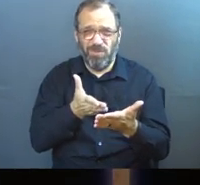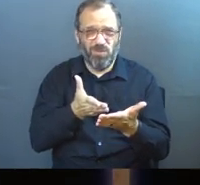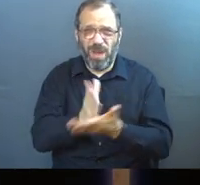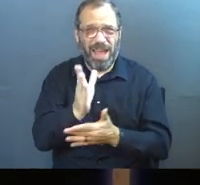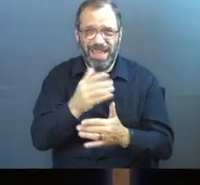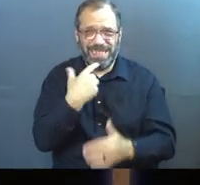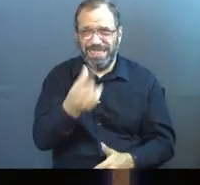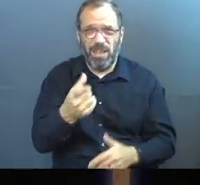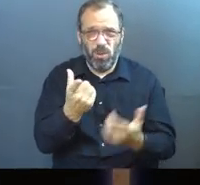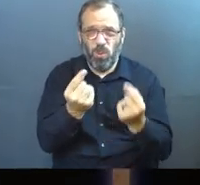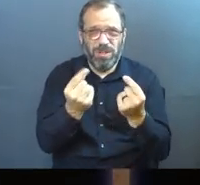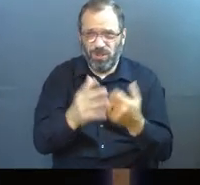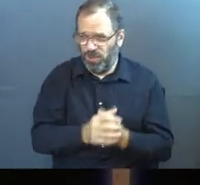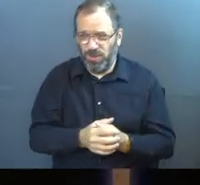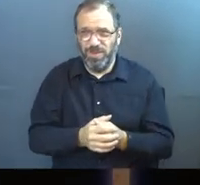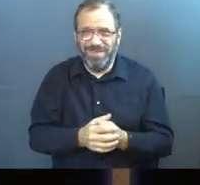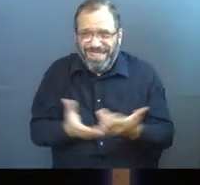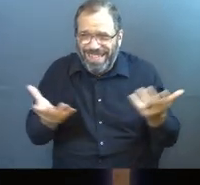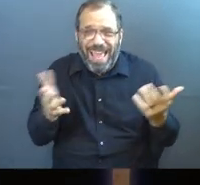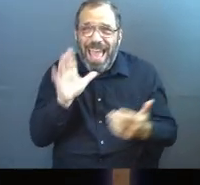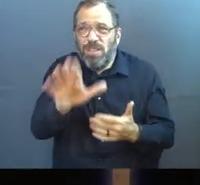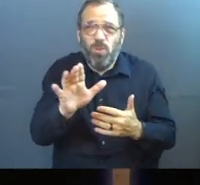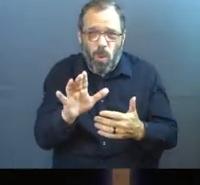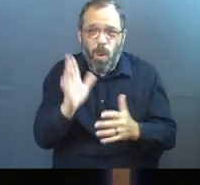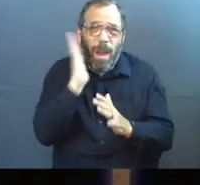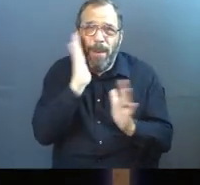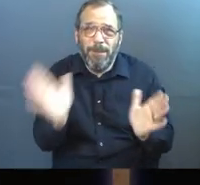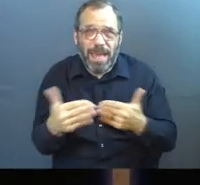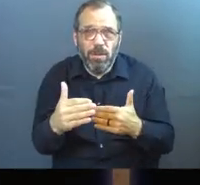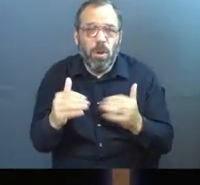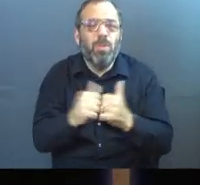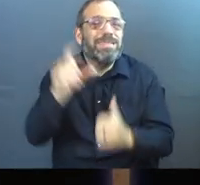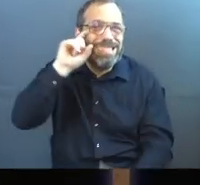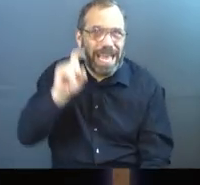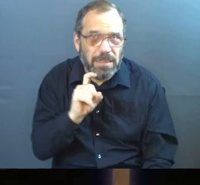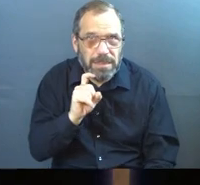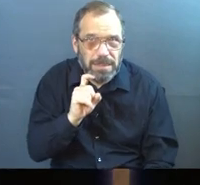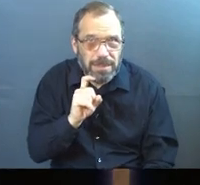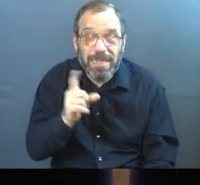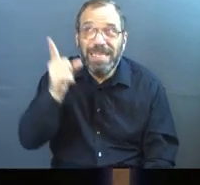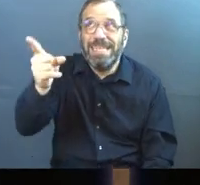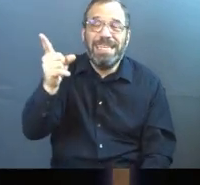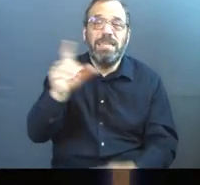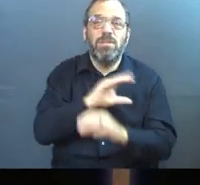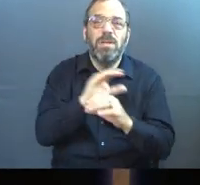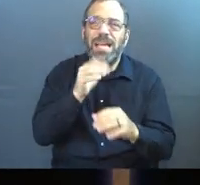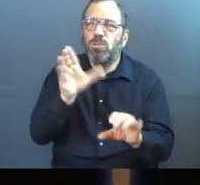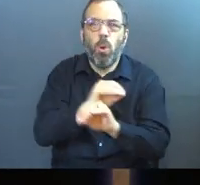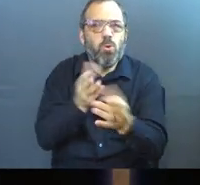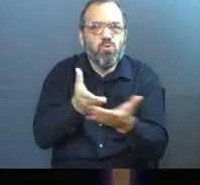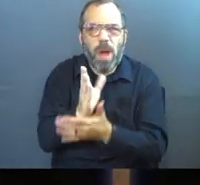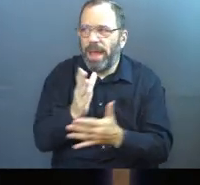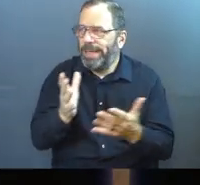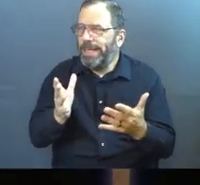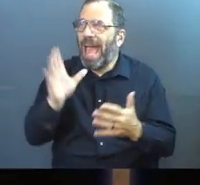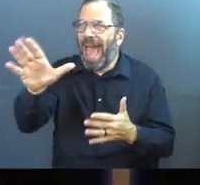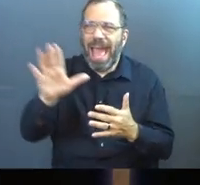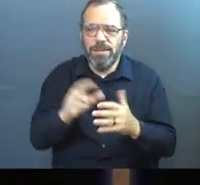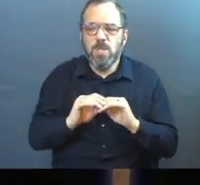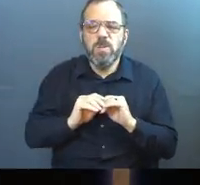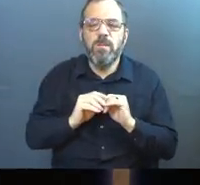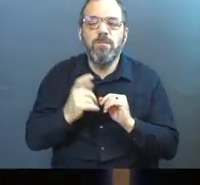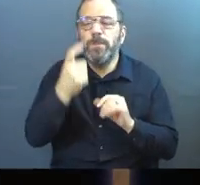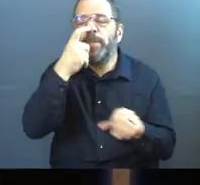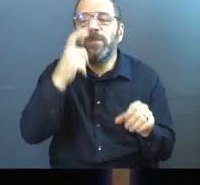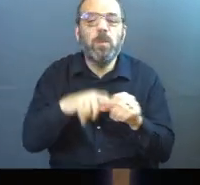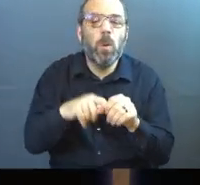God has no business telling you what to do in your bedroom sexually. That God has no business of getting his fingers